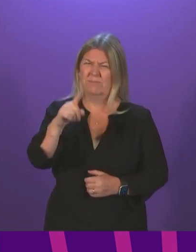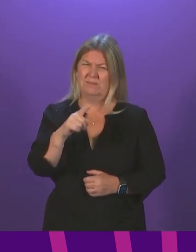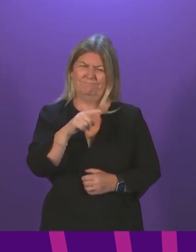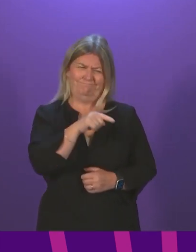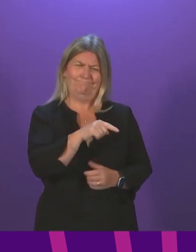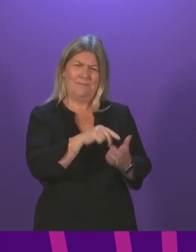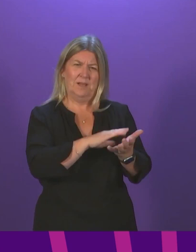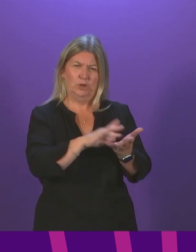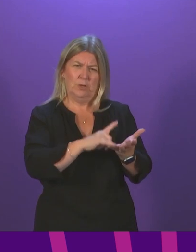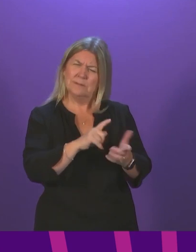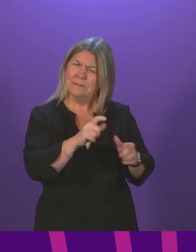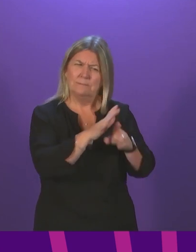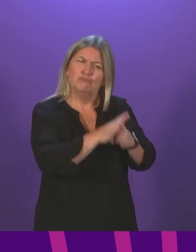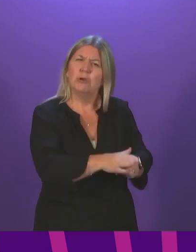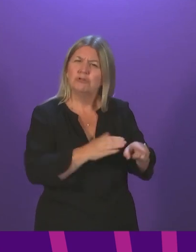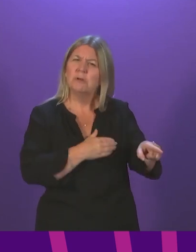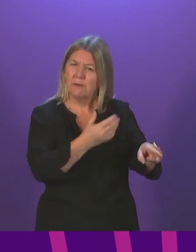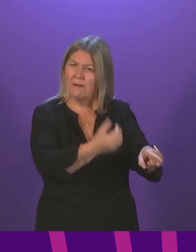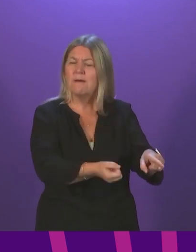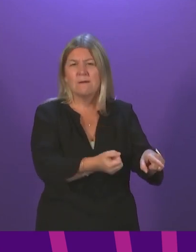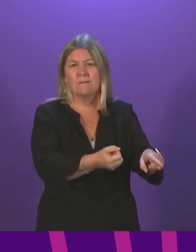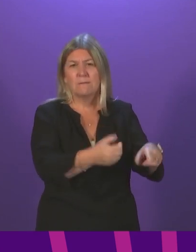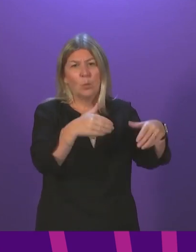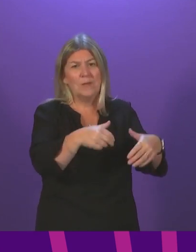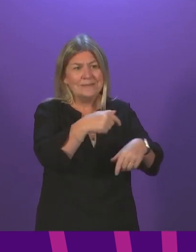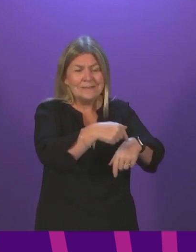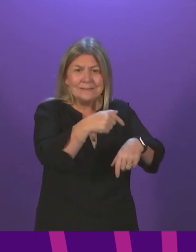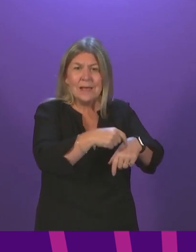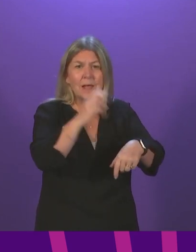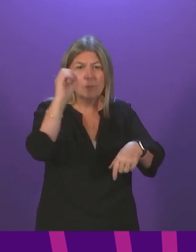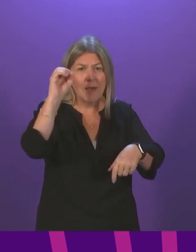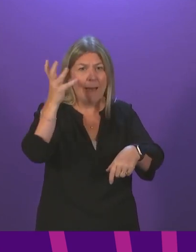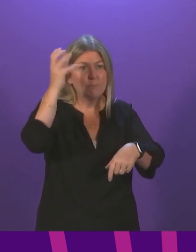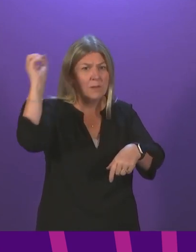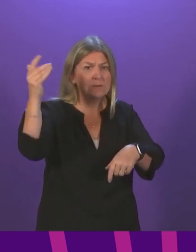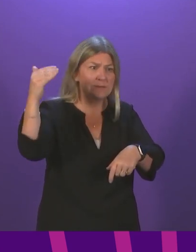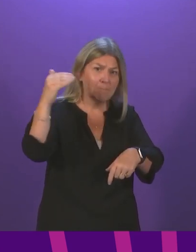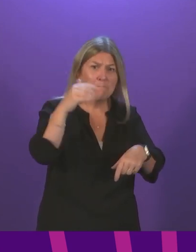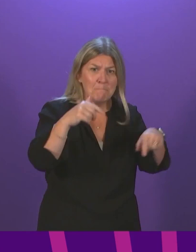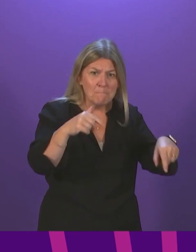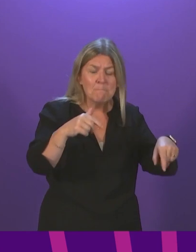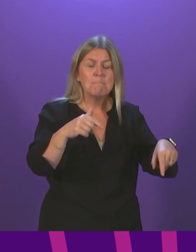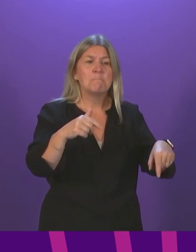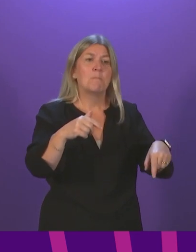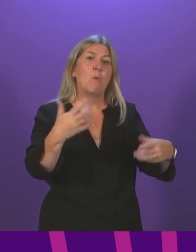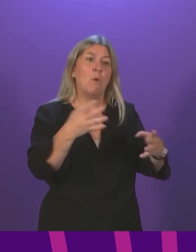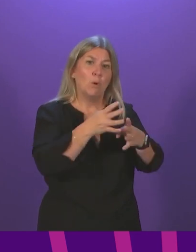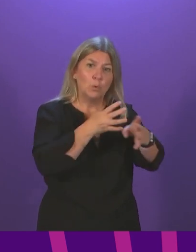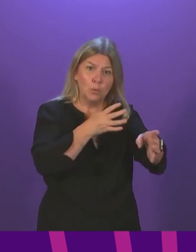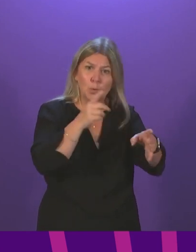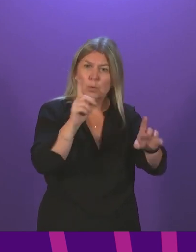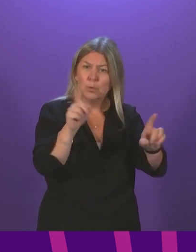considerable pressure. We've seen long waiting times for ambulances and lengthy queues for people to see their GP.